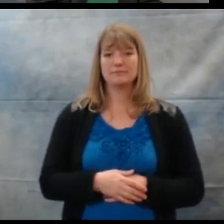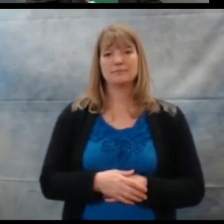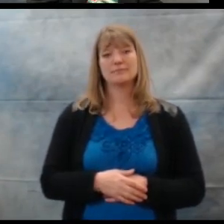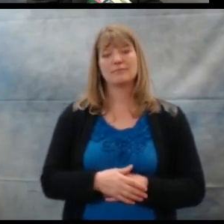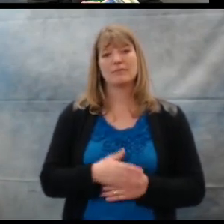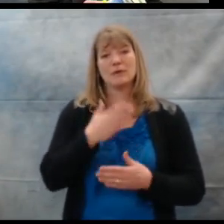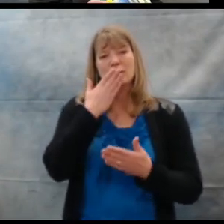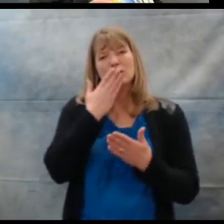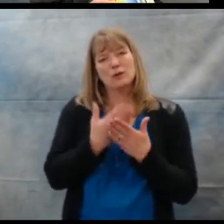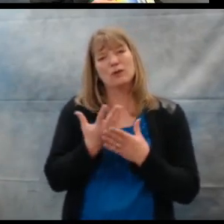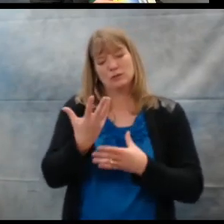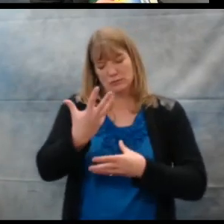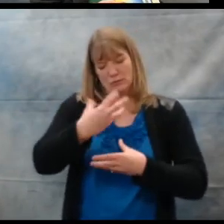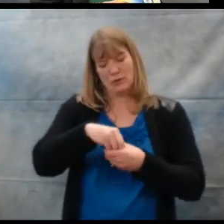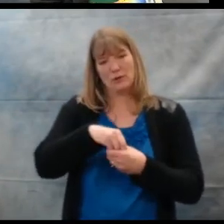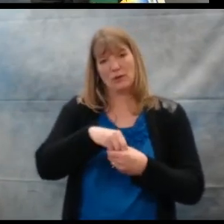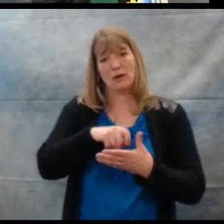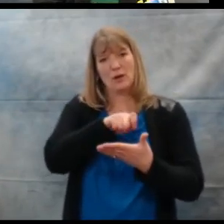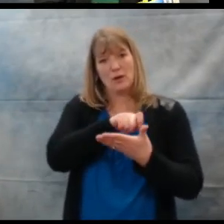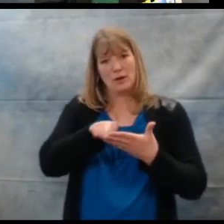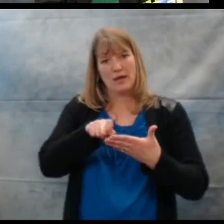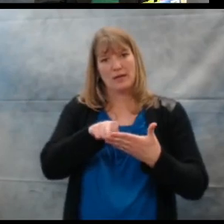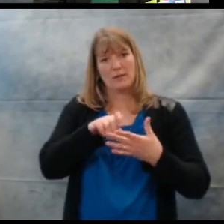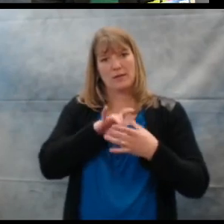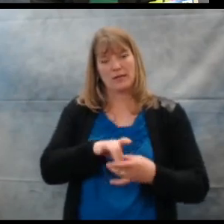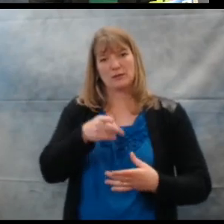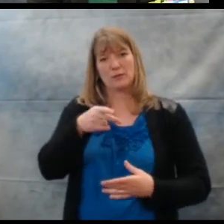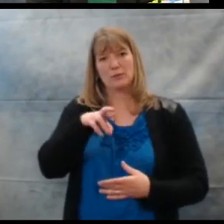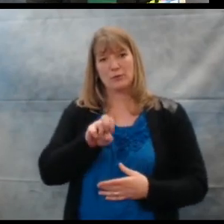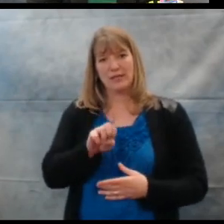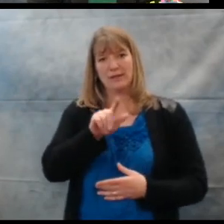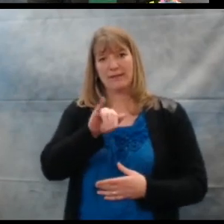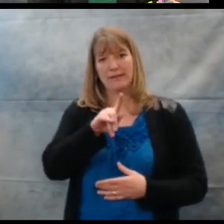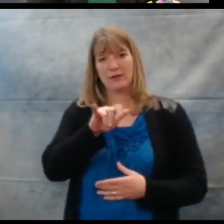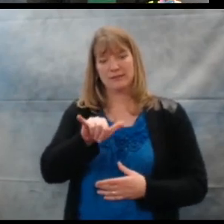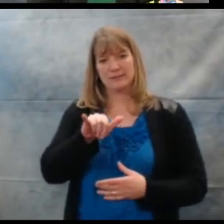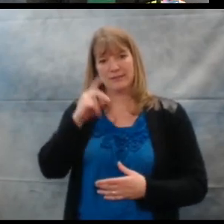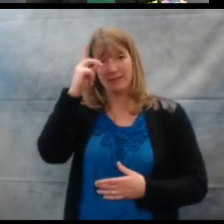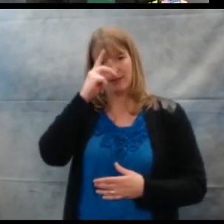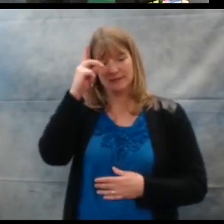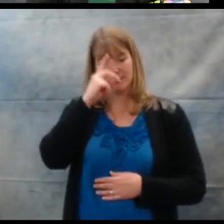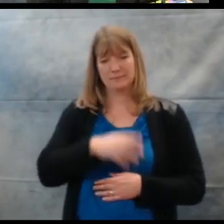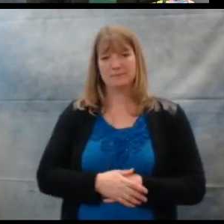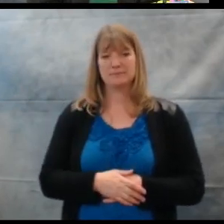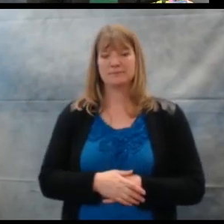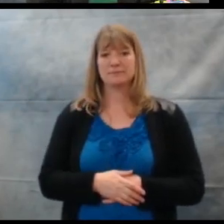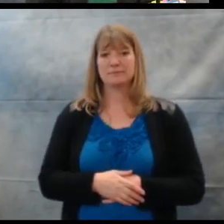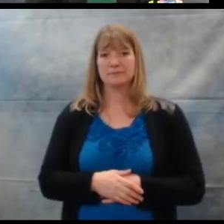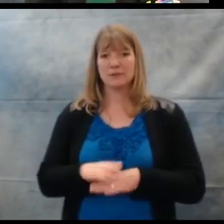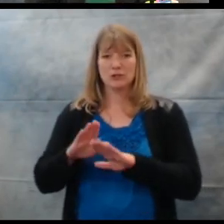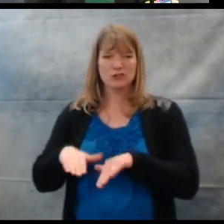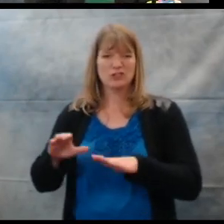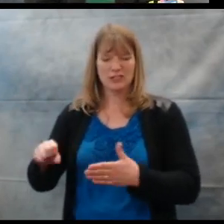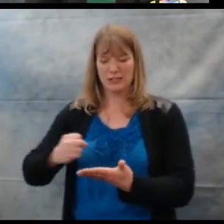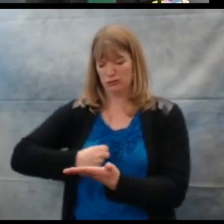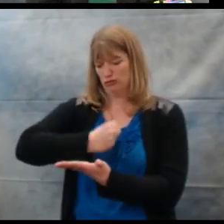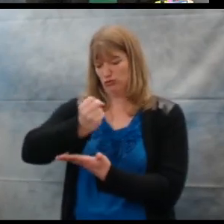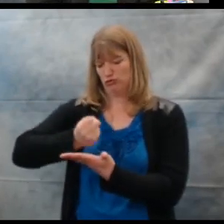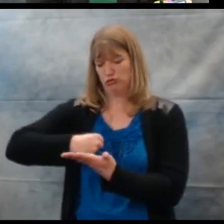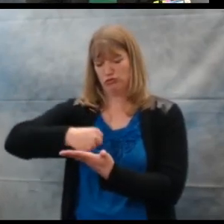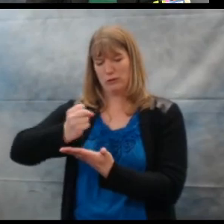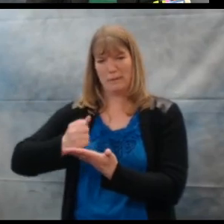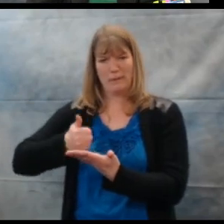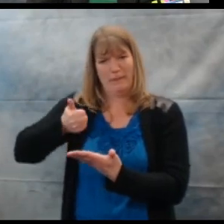It's good to incorporate writing into a pre-literacy philosophy. Children can